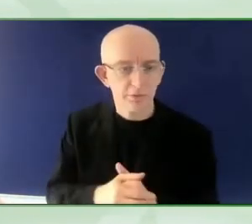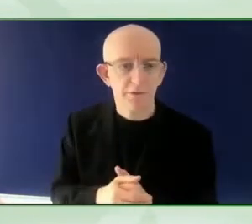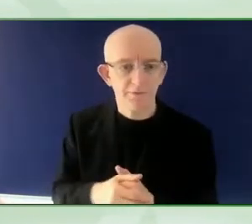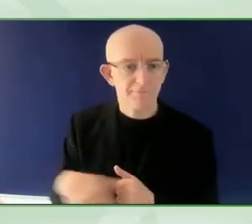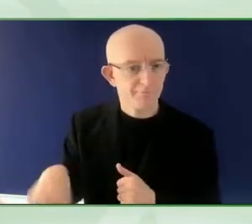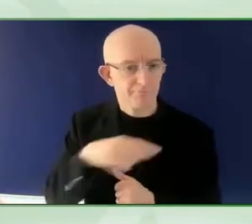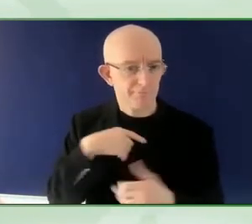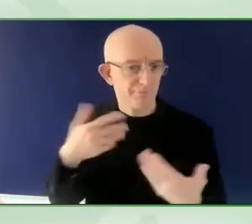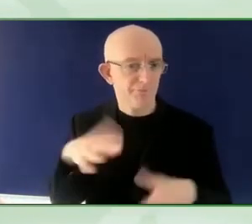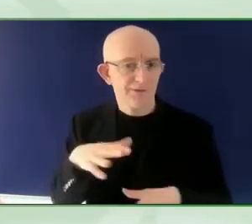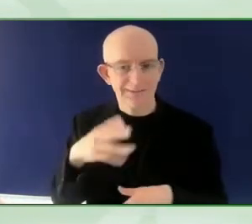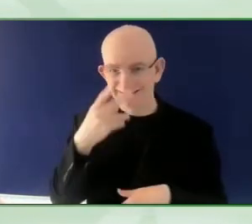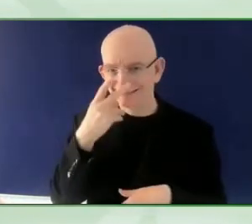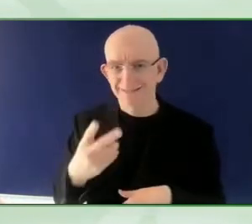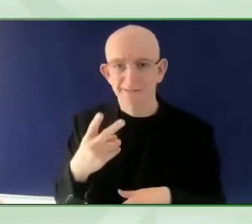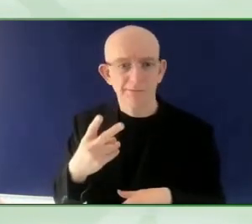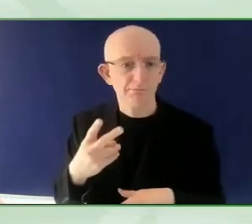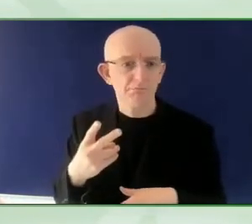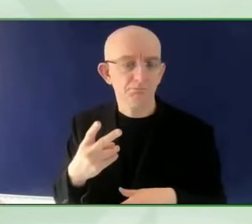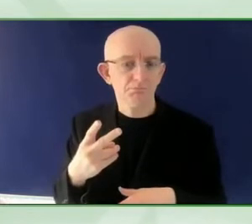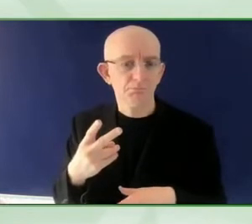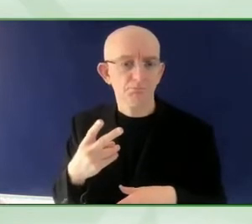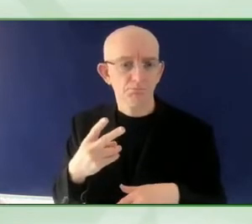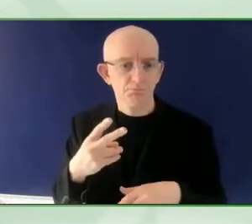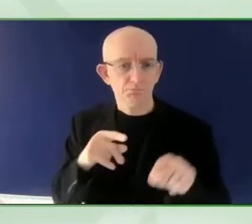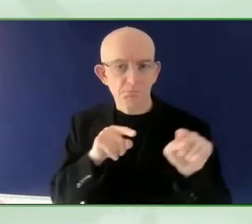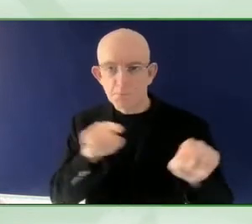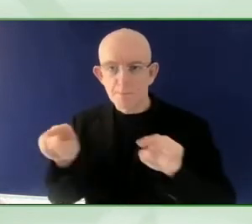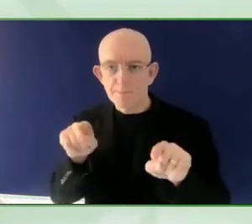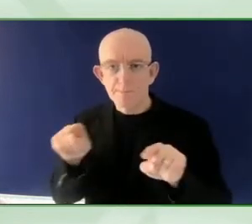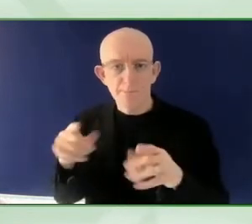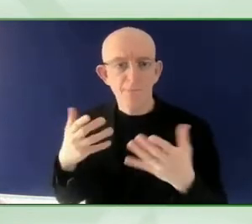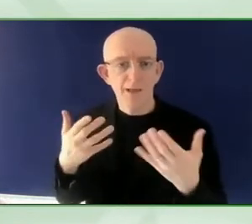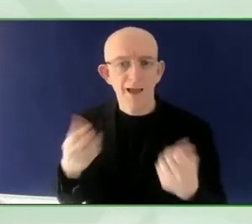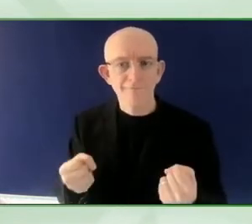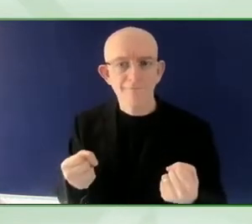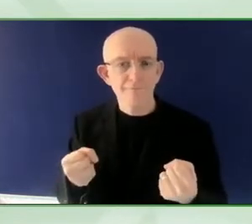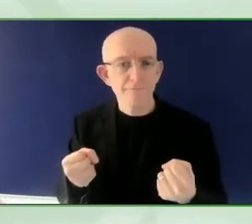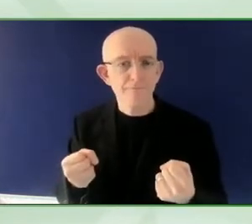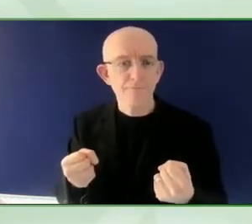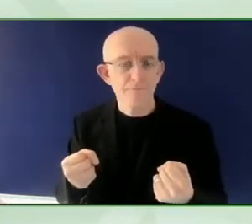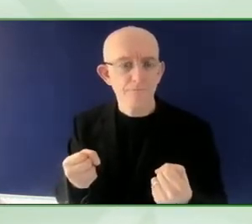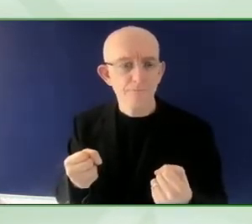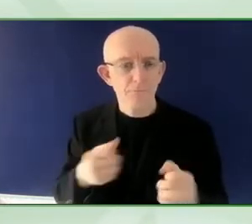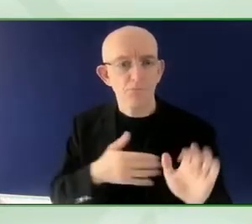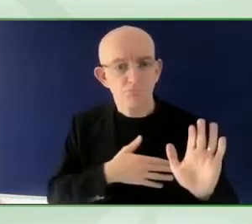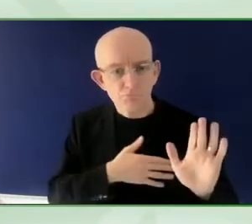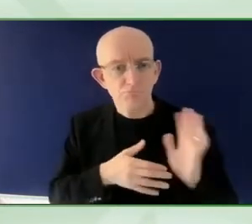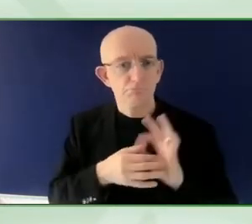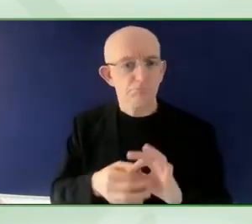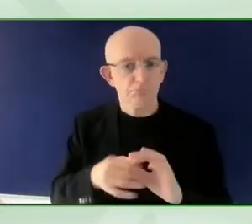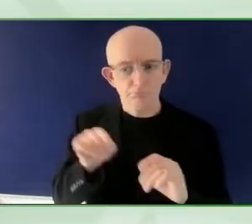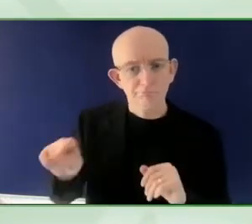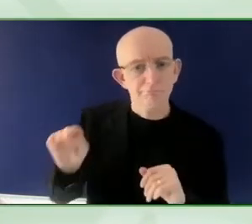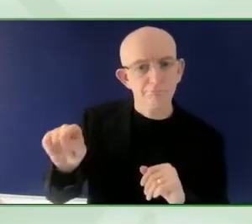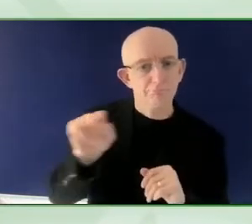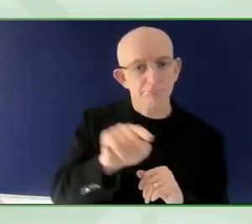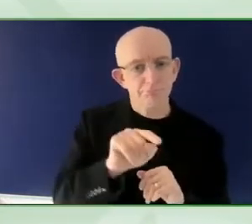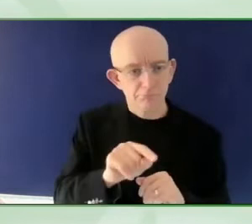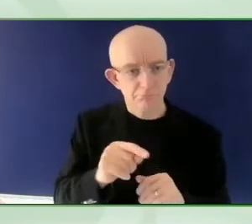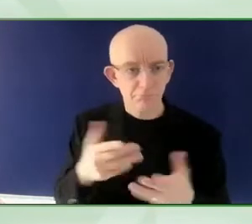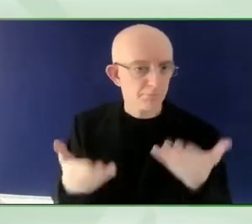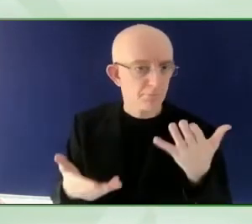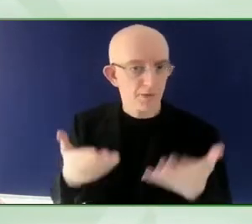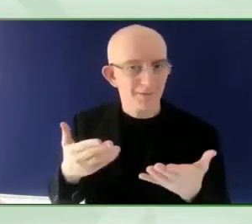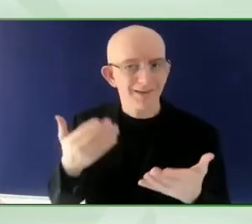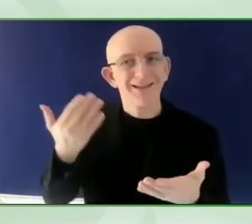in the past. The good example of that is the Latin American region. So I think, of course, a lot of the commitments are